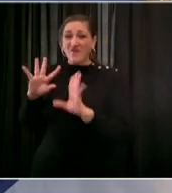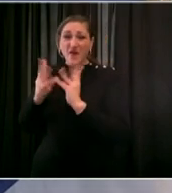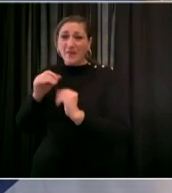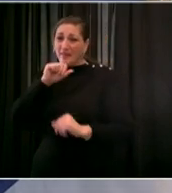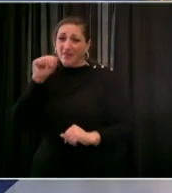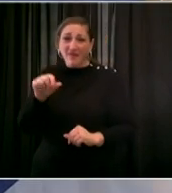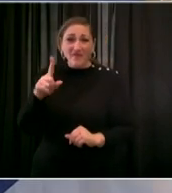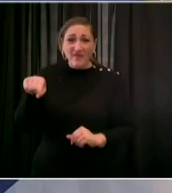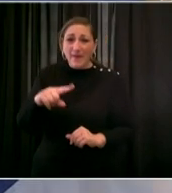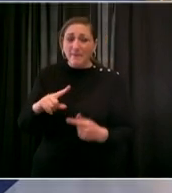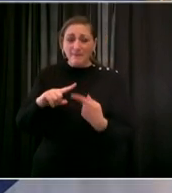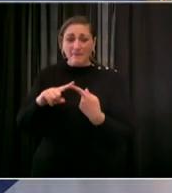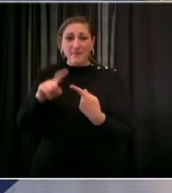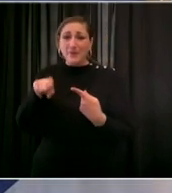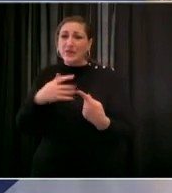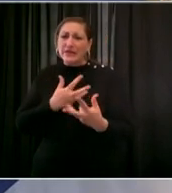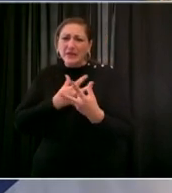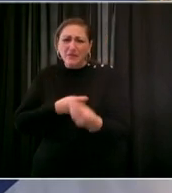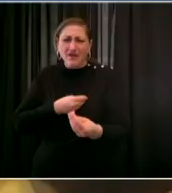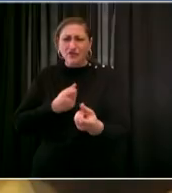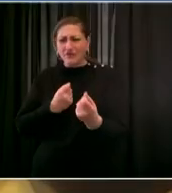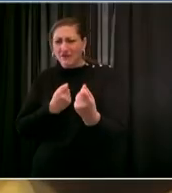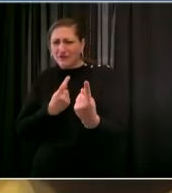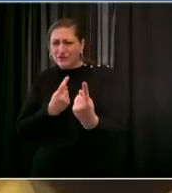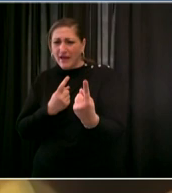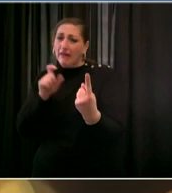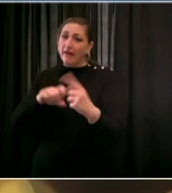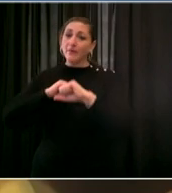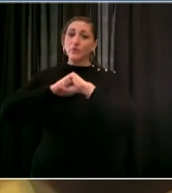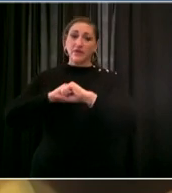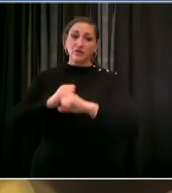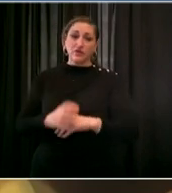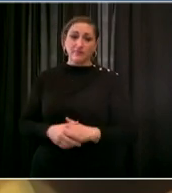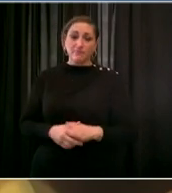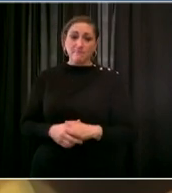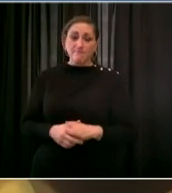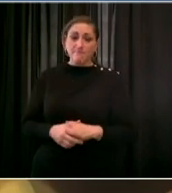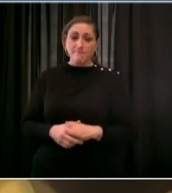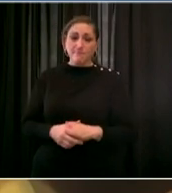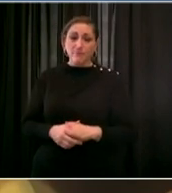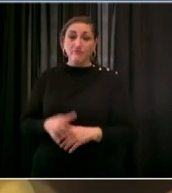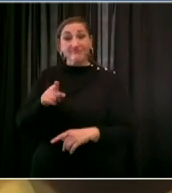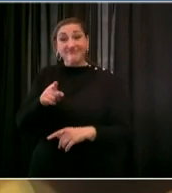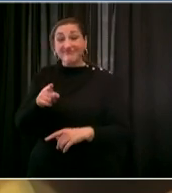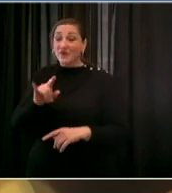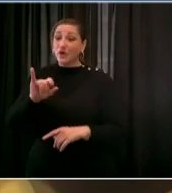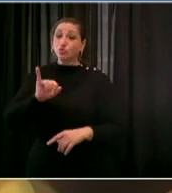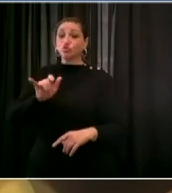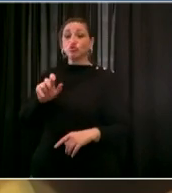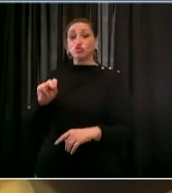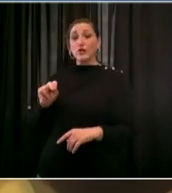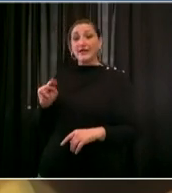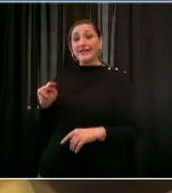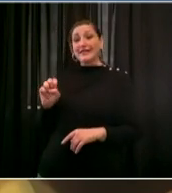protection people like jordan jordan neely's life mattered he was suffering